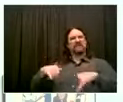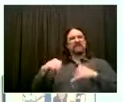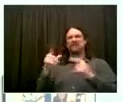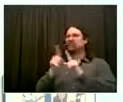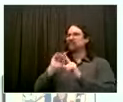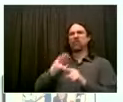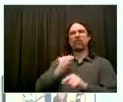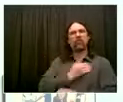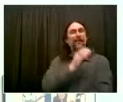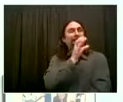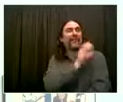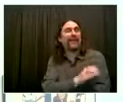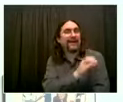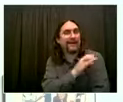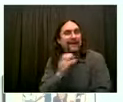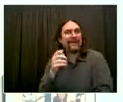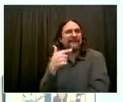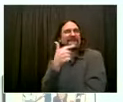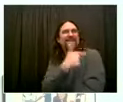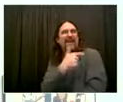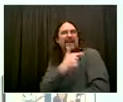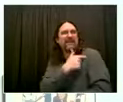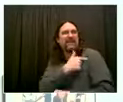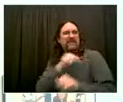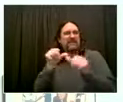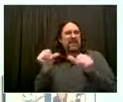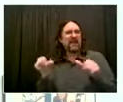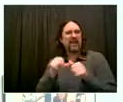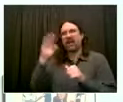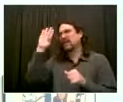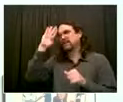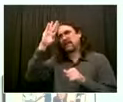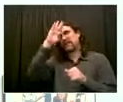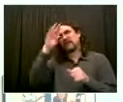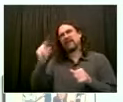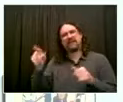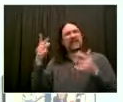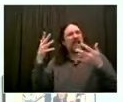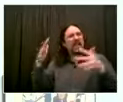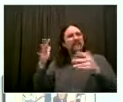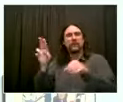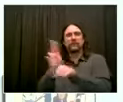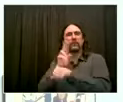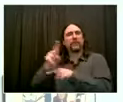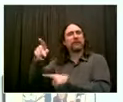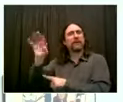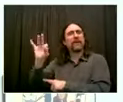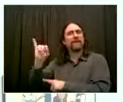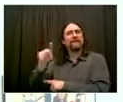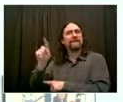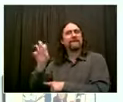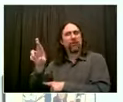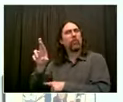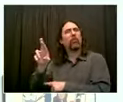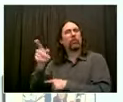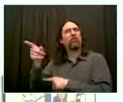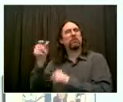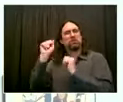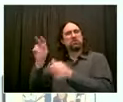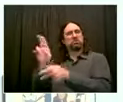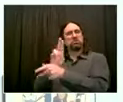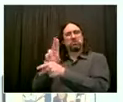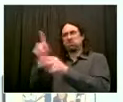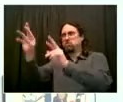for some of the special considerations for that younger age group, particularly the consent requirements associated with it.